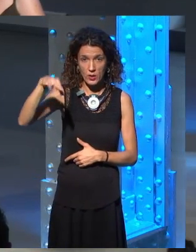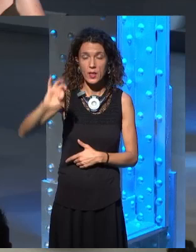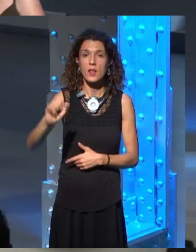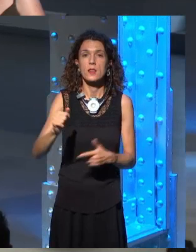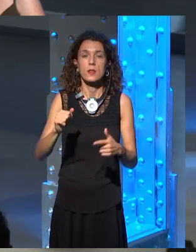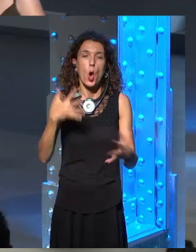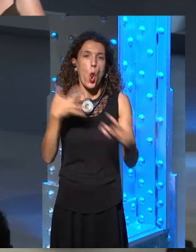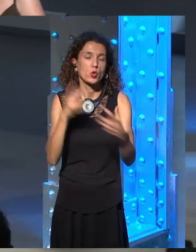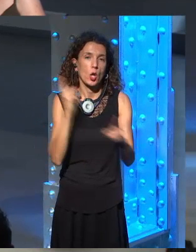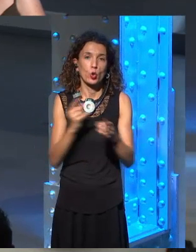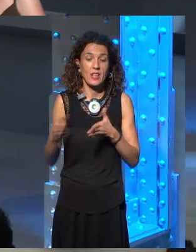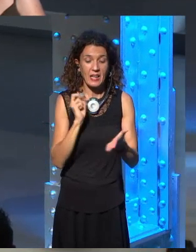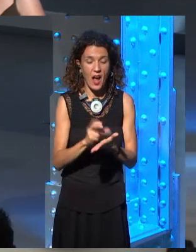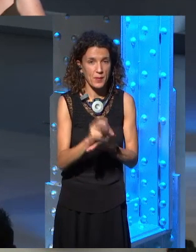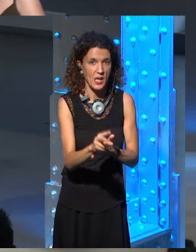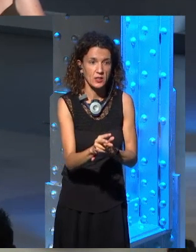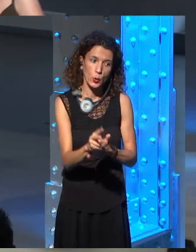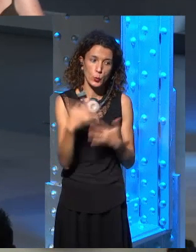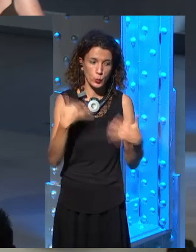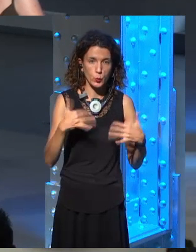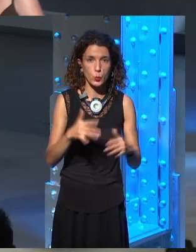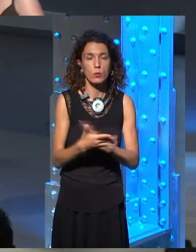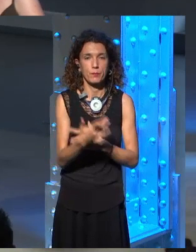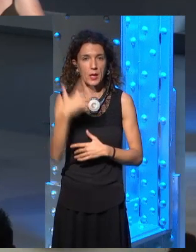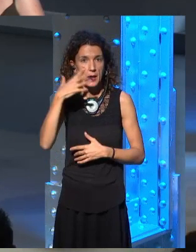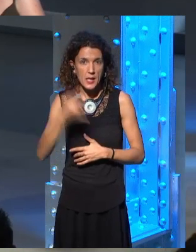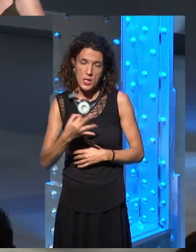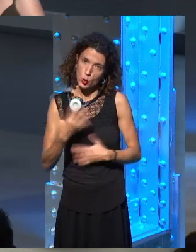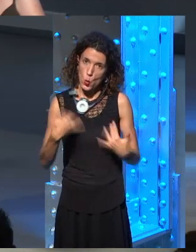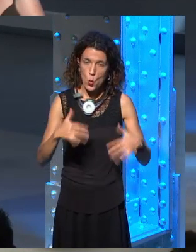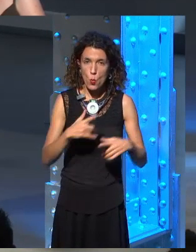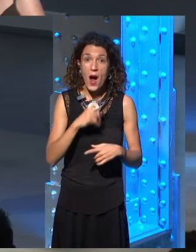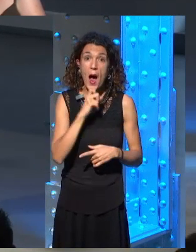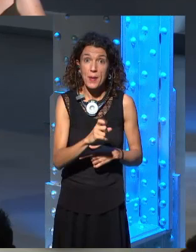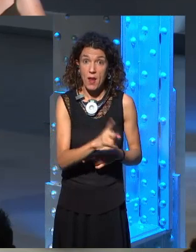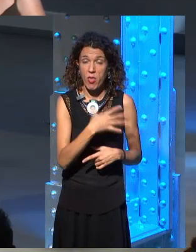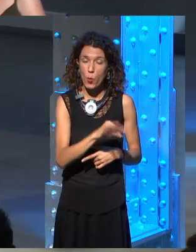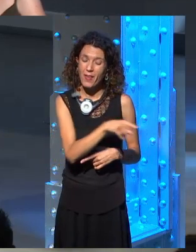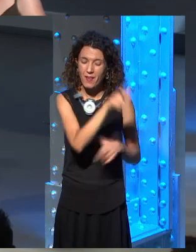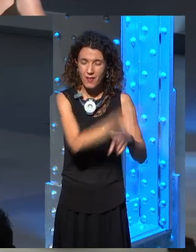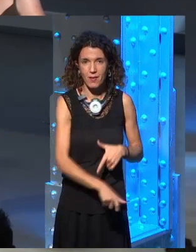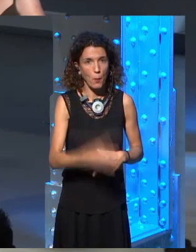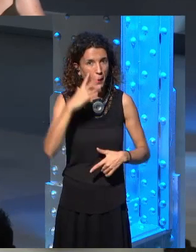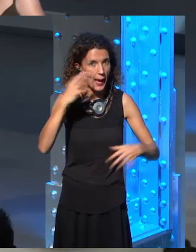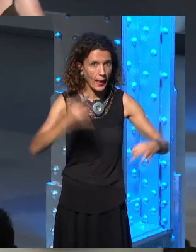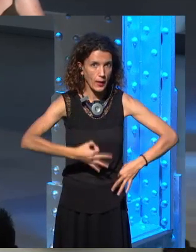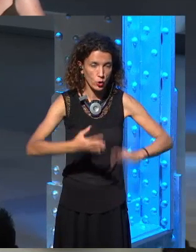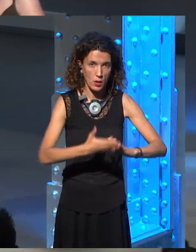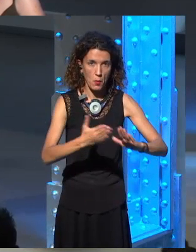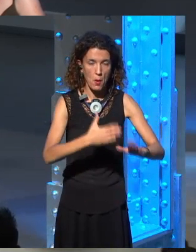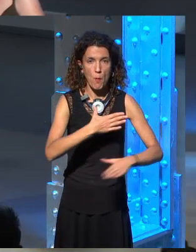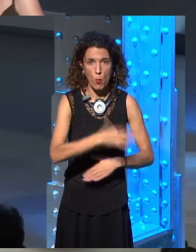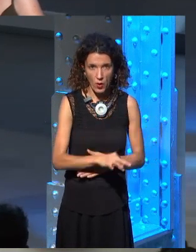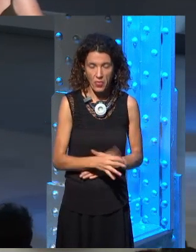risk that she will become very dangerous as well. And I don't know that I wouldn't bet money